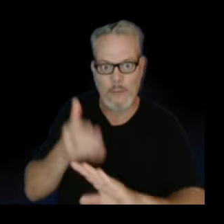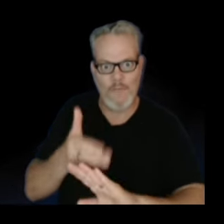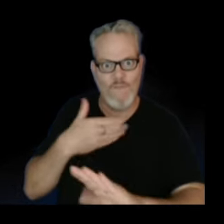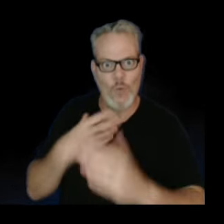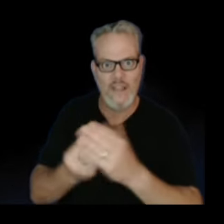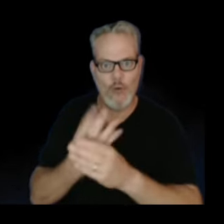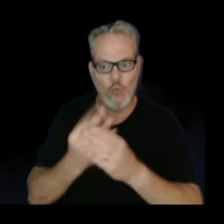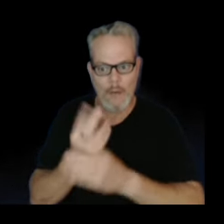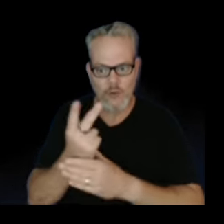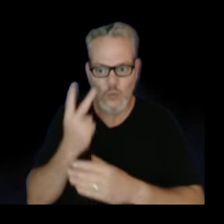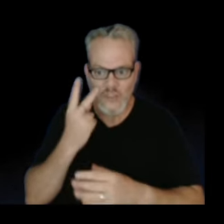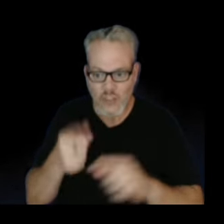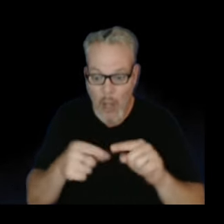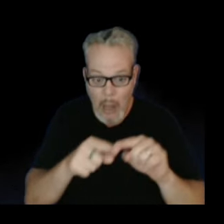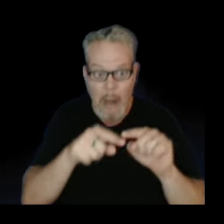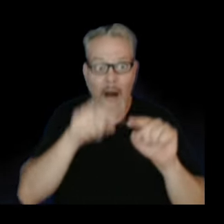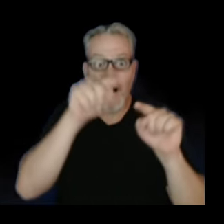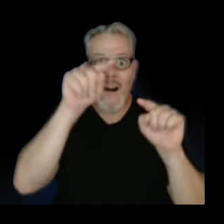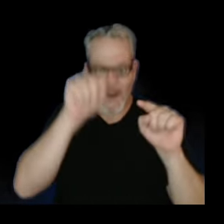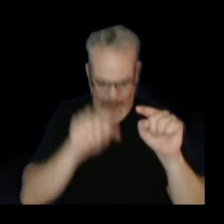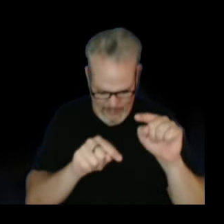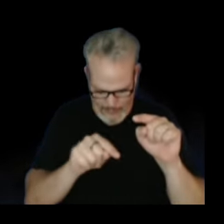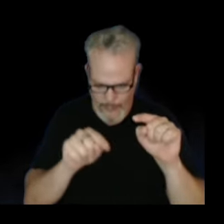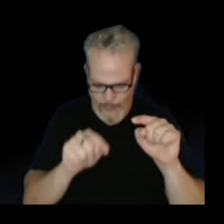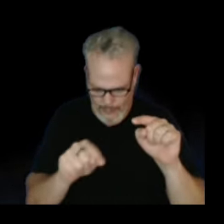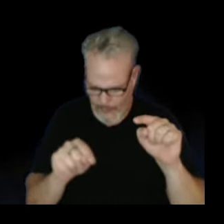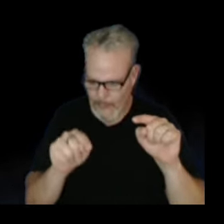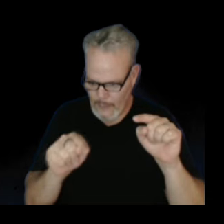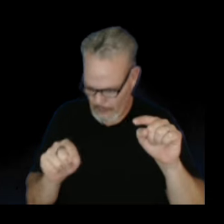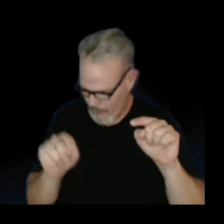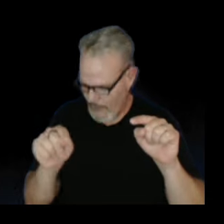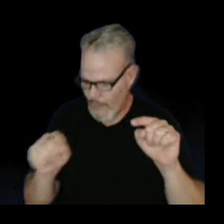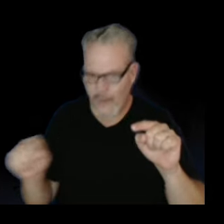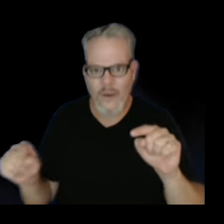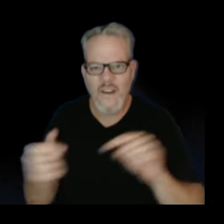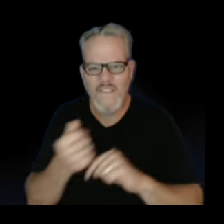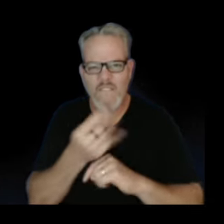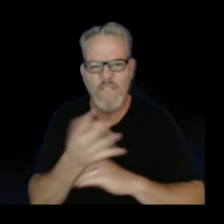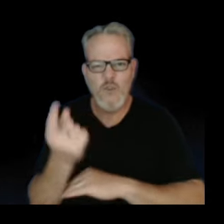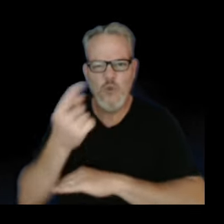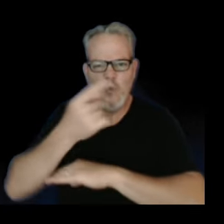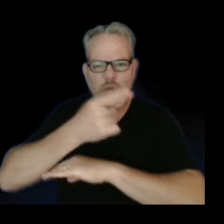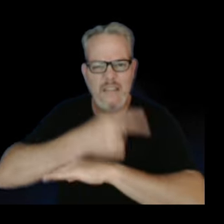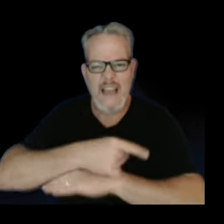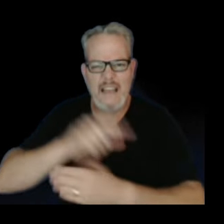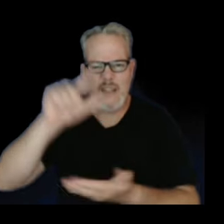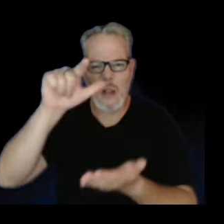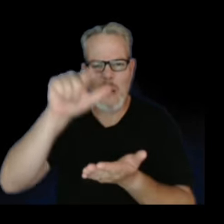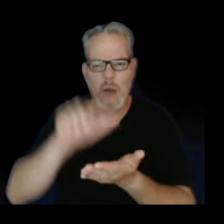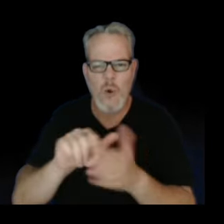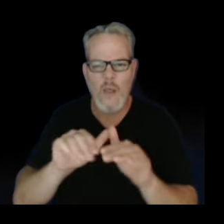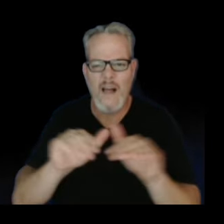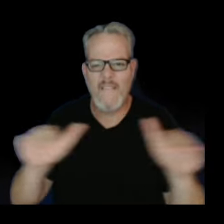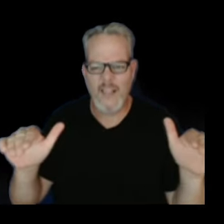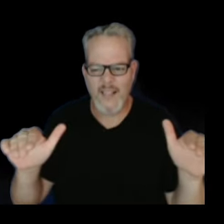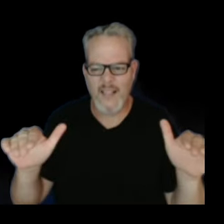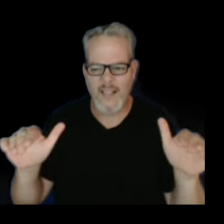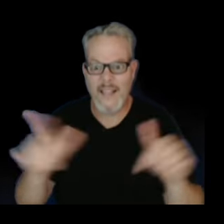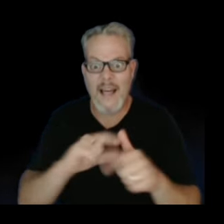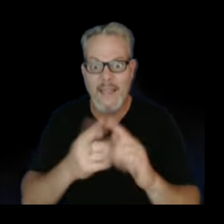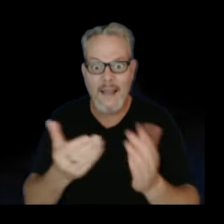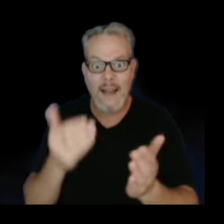diminish for the next few days to a pretty low level and then resumed